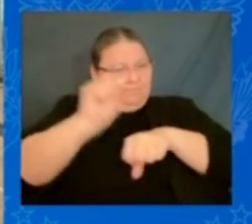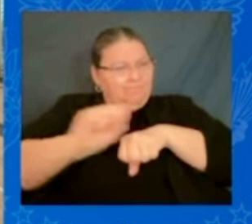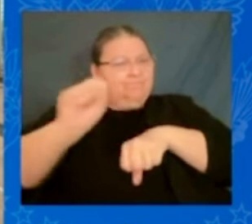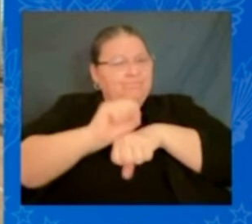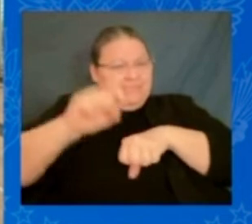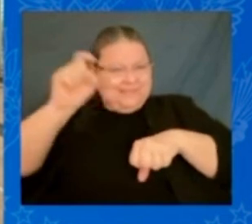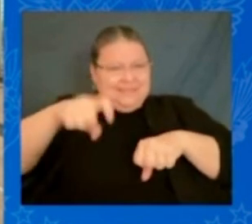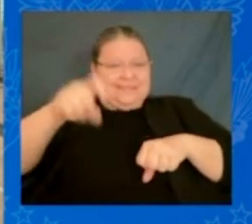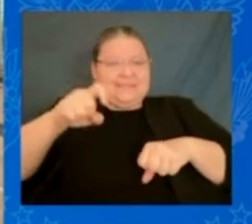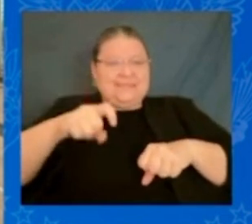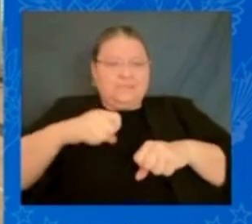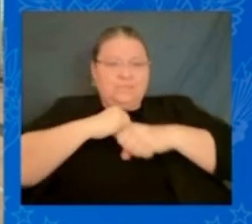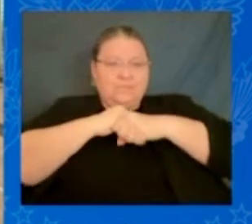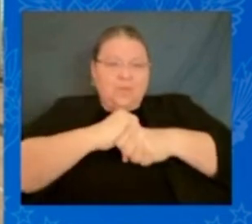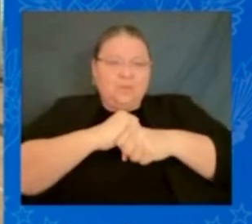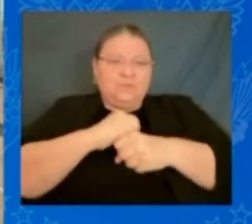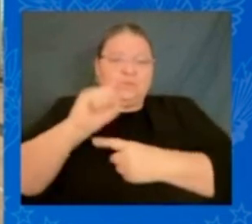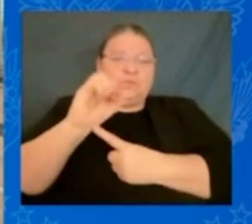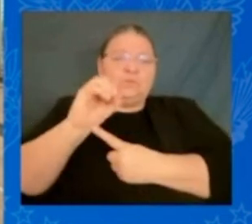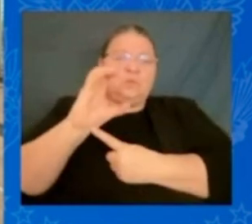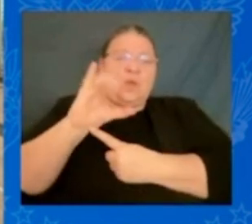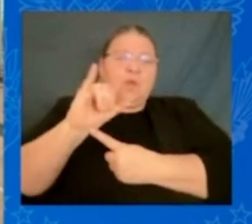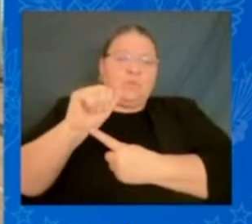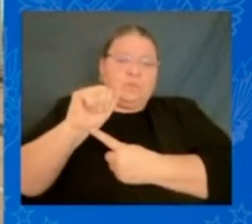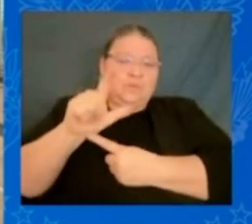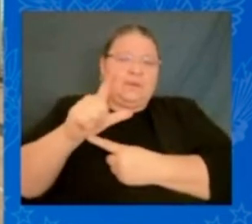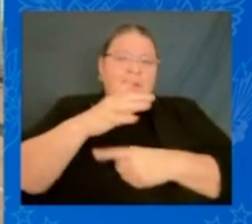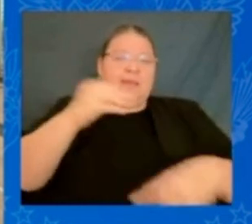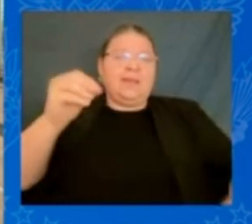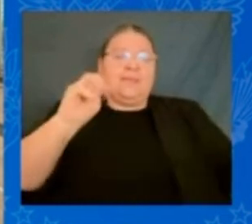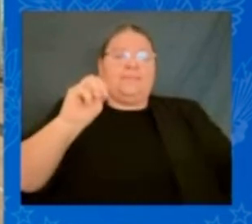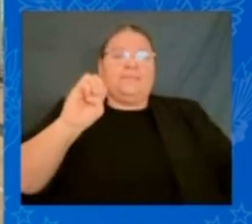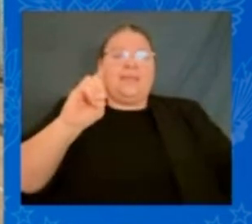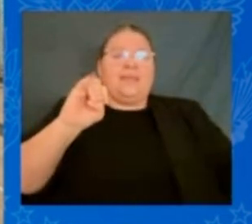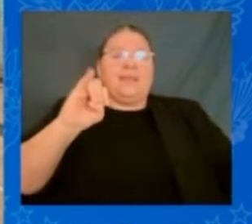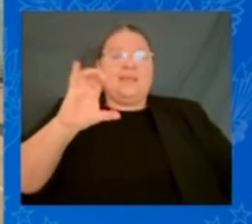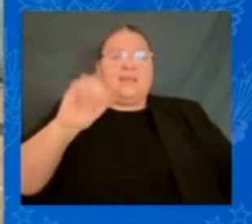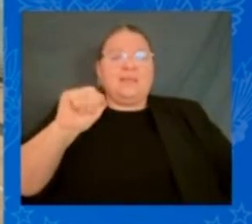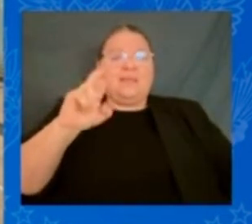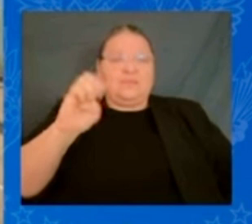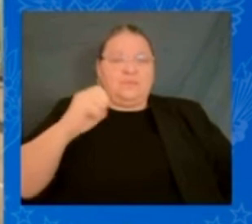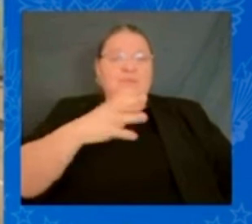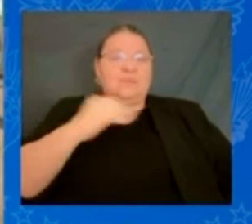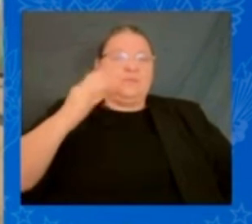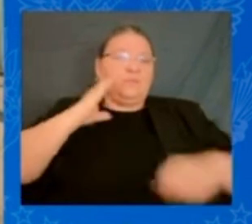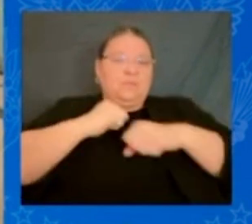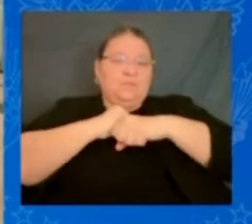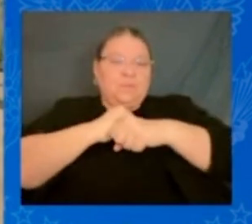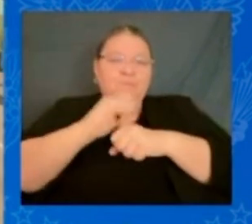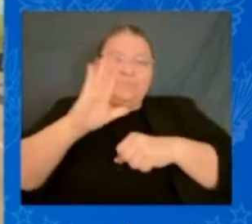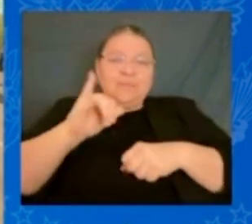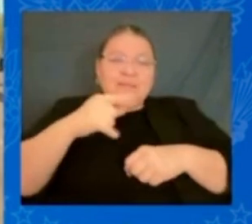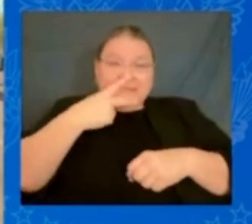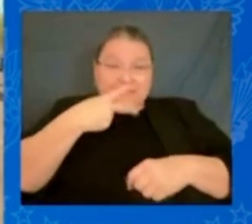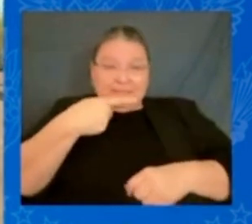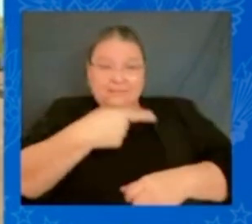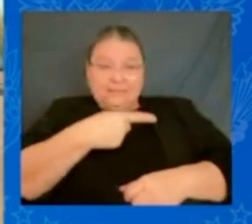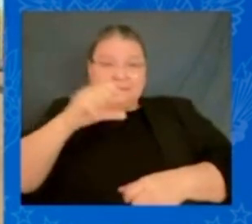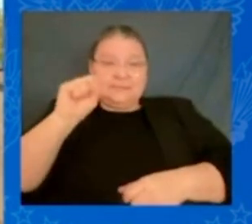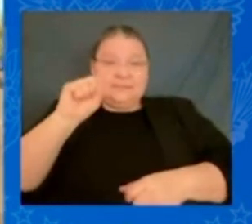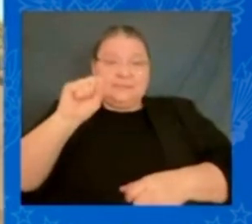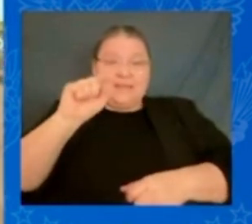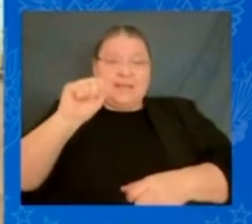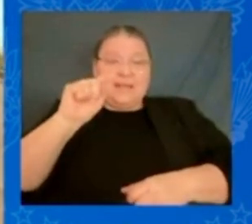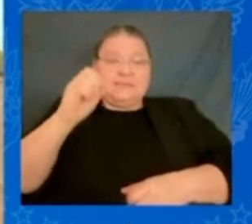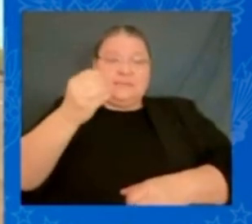And we'll protect — Did you — by the way, did you see that State of the Union address? Yes. I said, it means all you guys are against